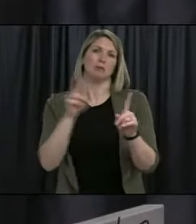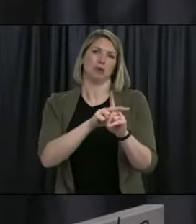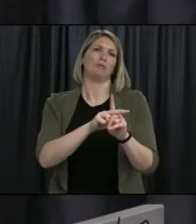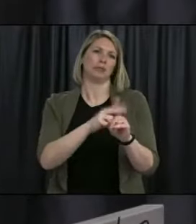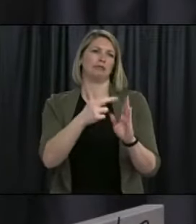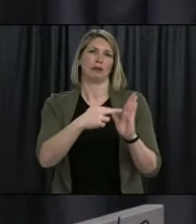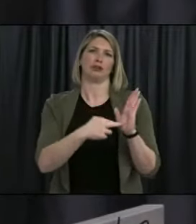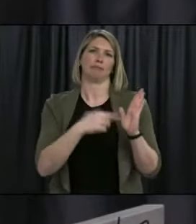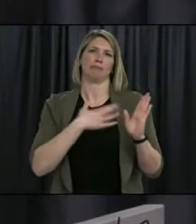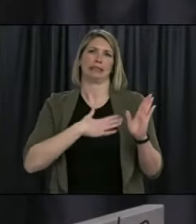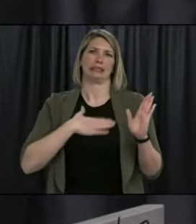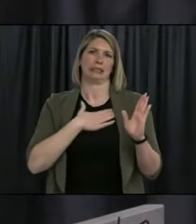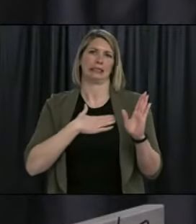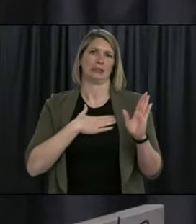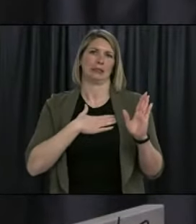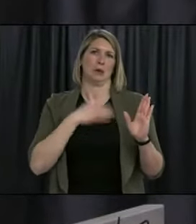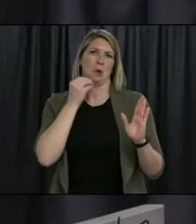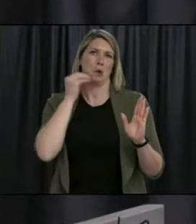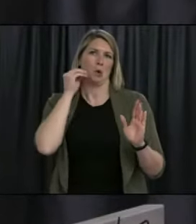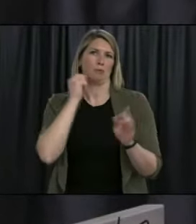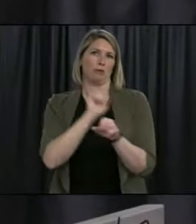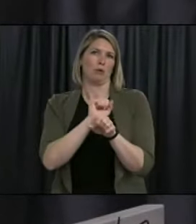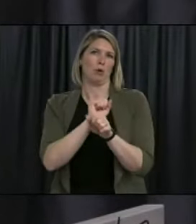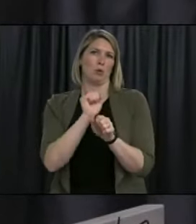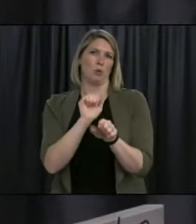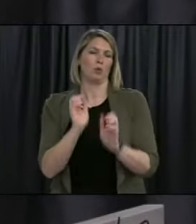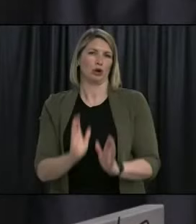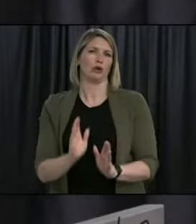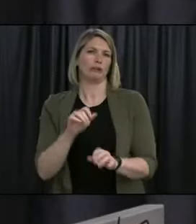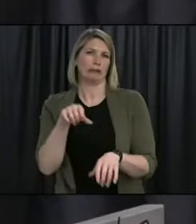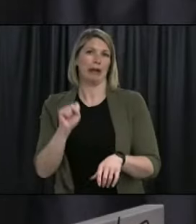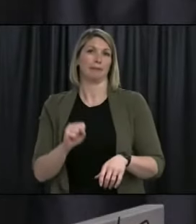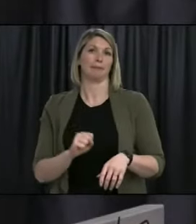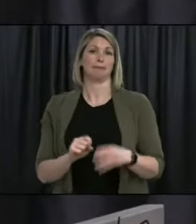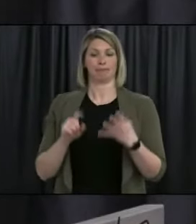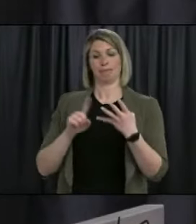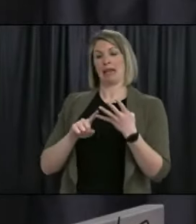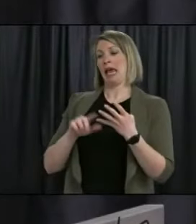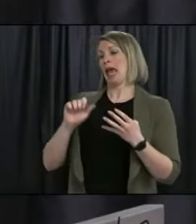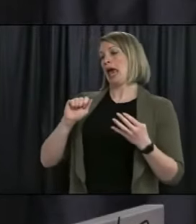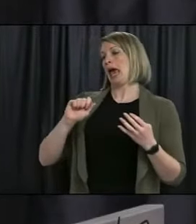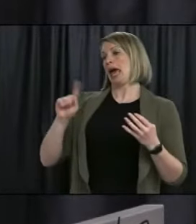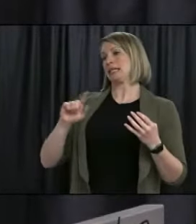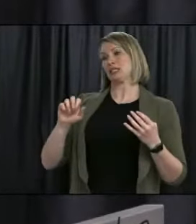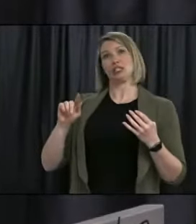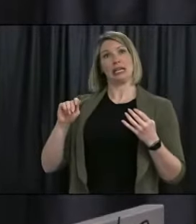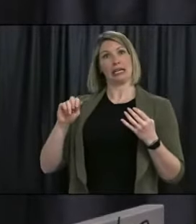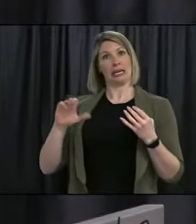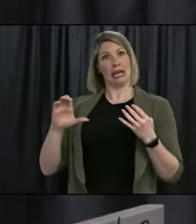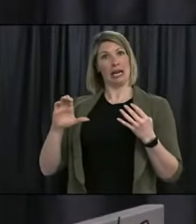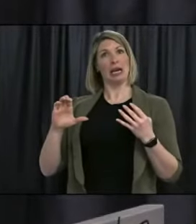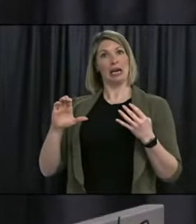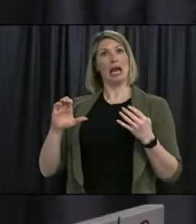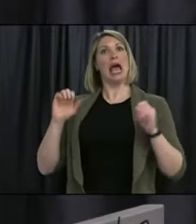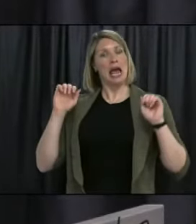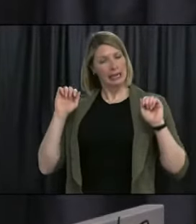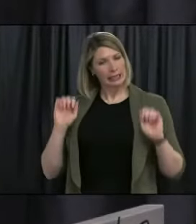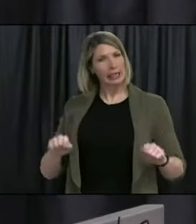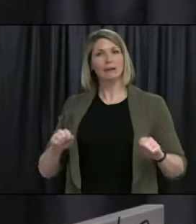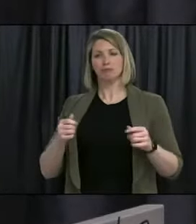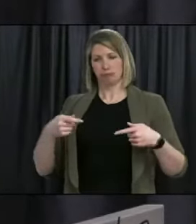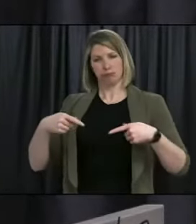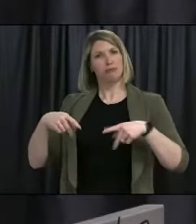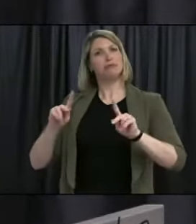In an update from the National Advisory Committee on Immunization, the AstraZeneca vaccine is now recommended for use in individuals over the age of 65.